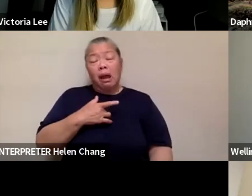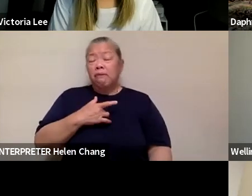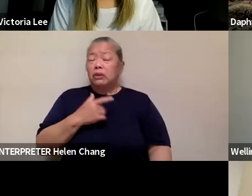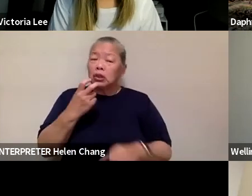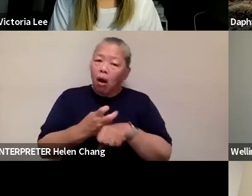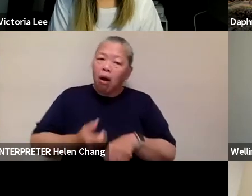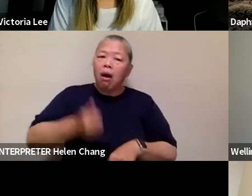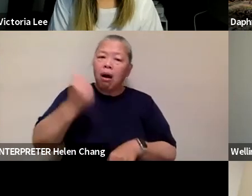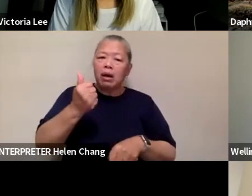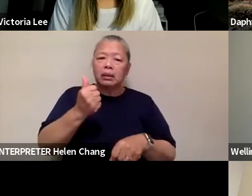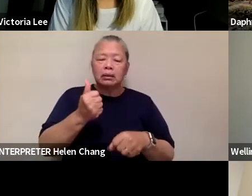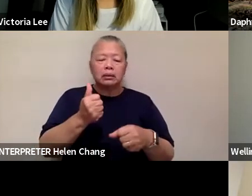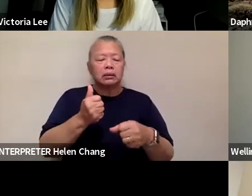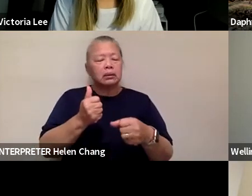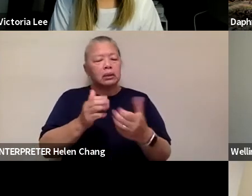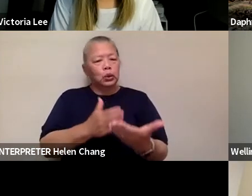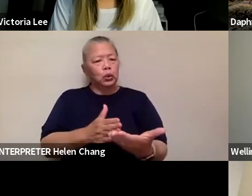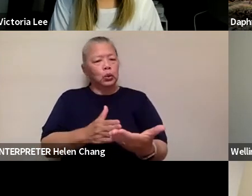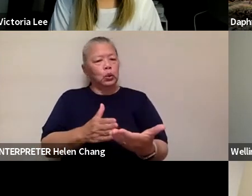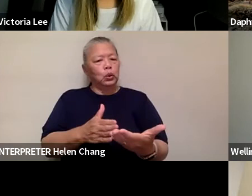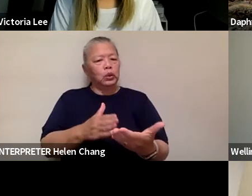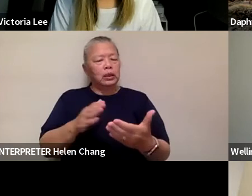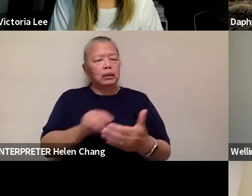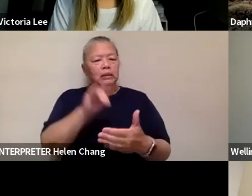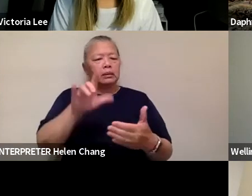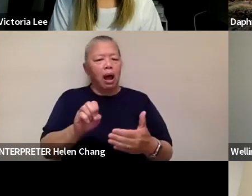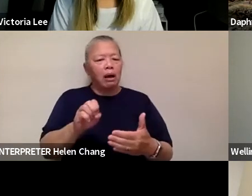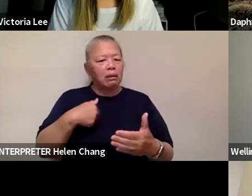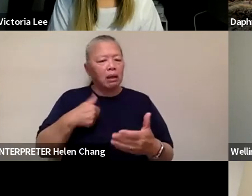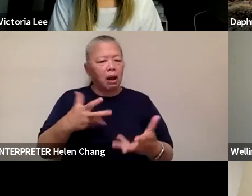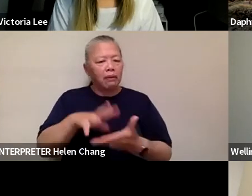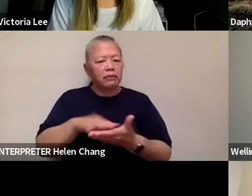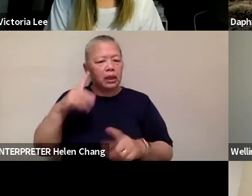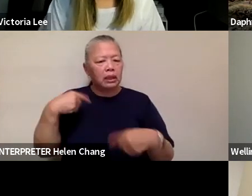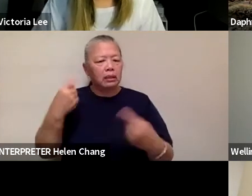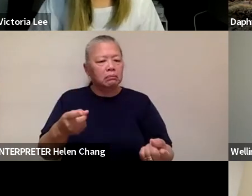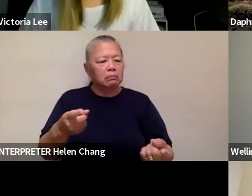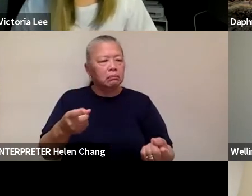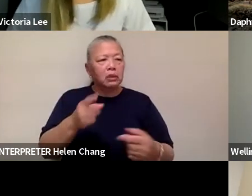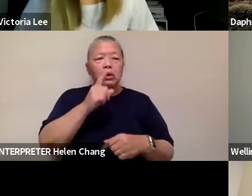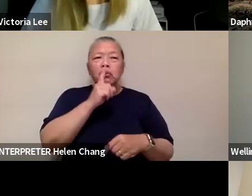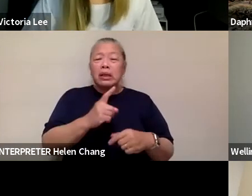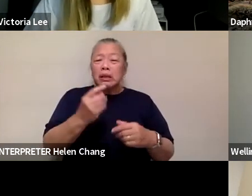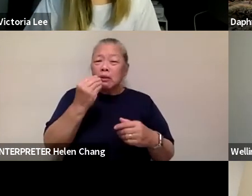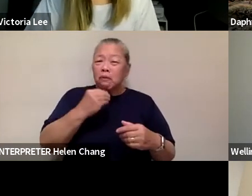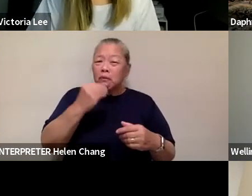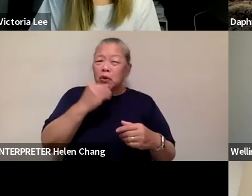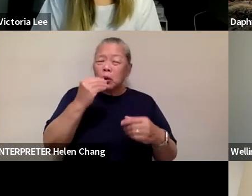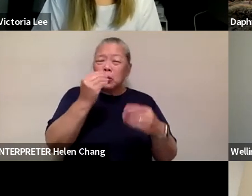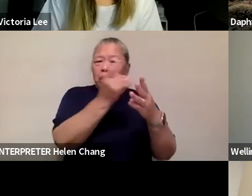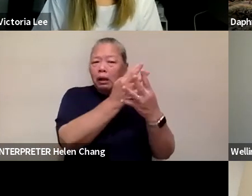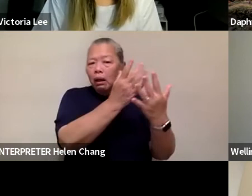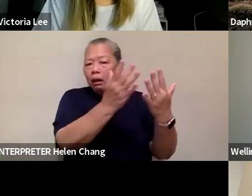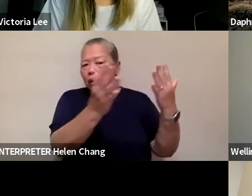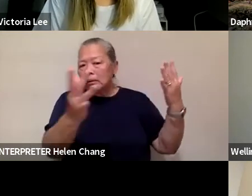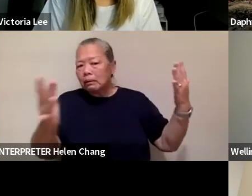studied. And it's so vast. It's really, between all the